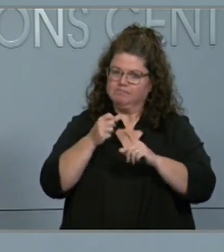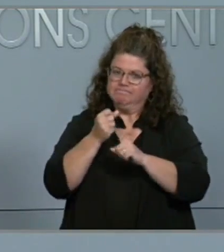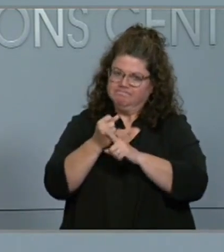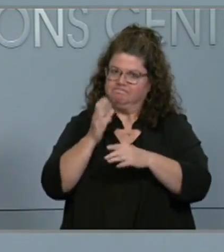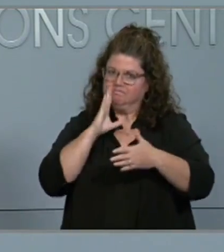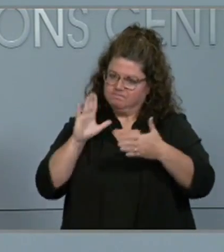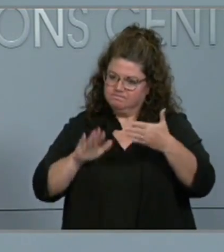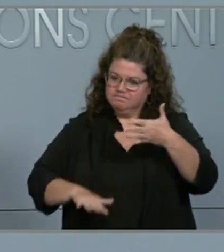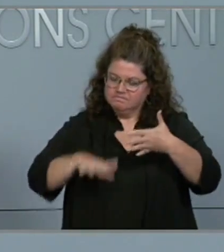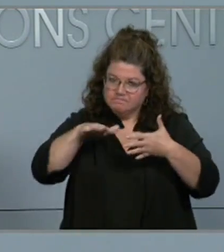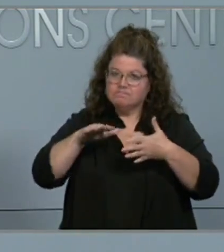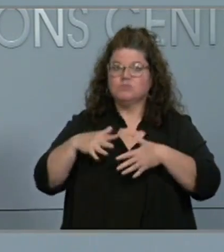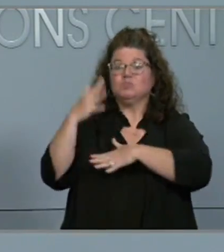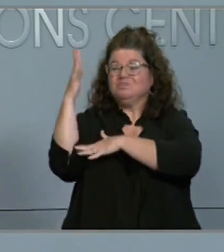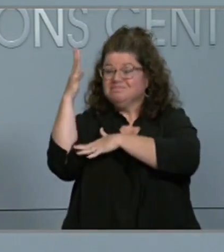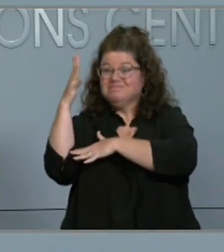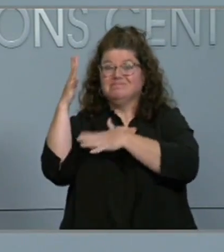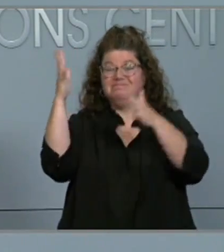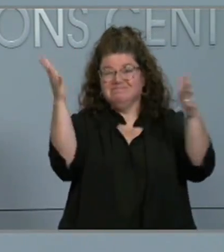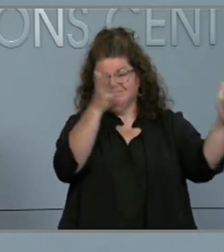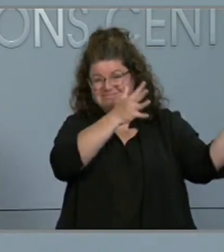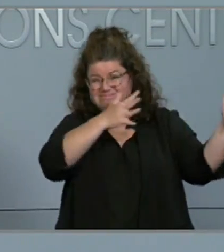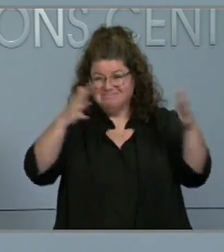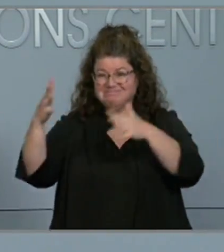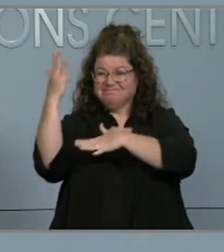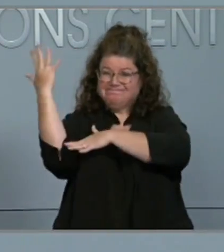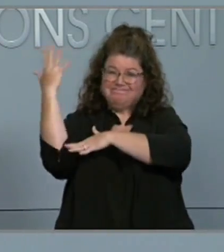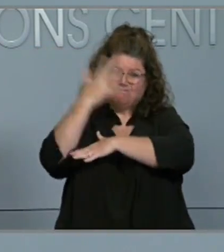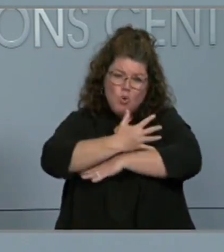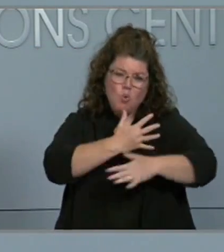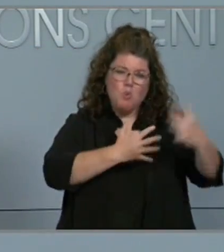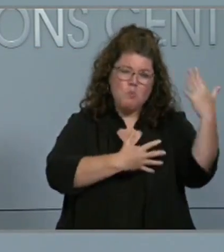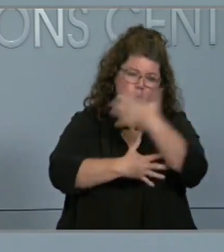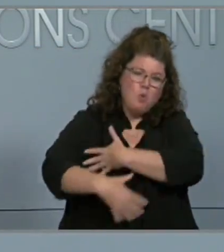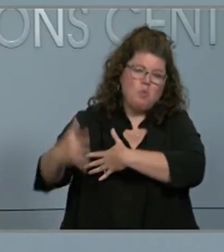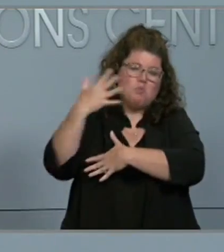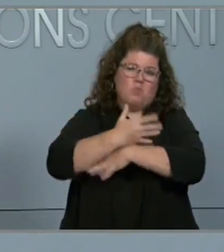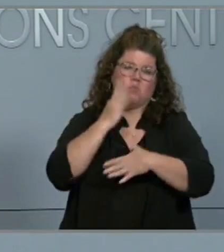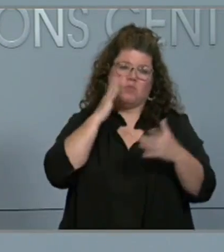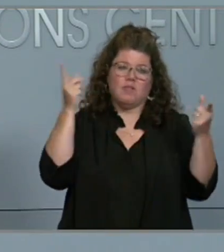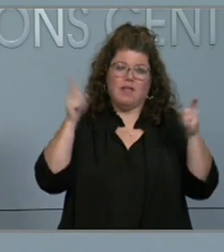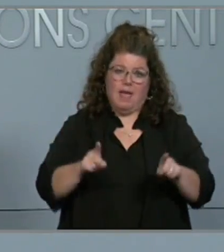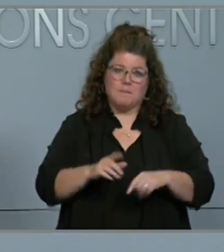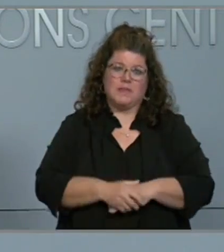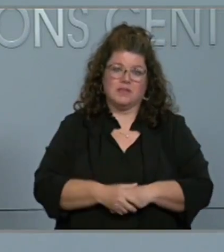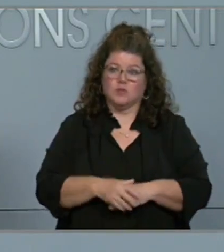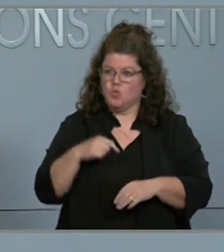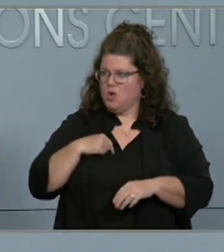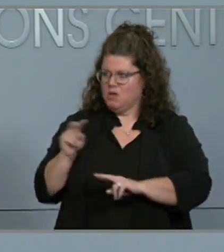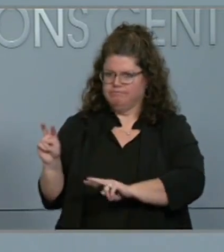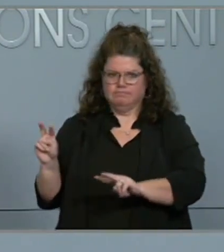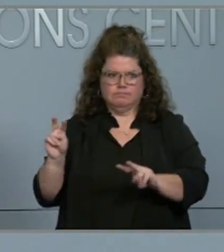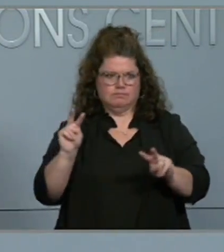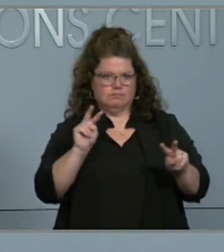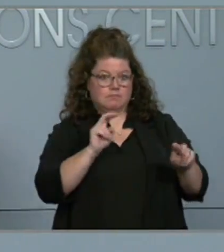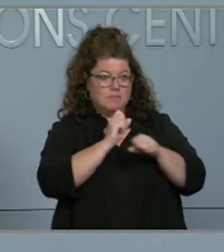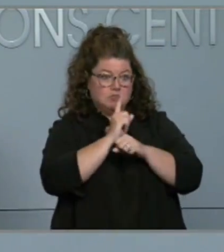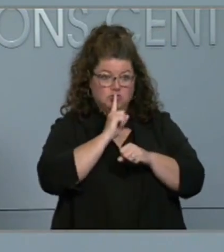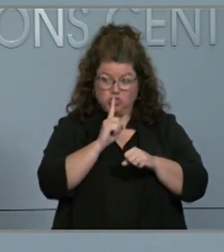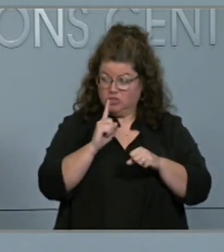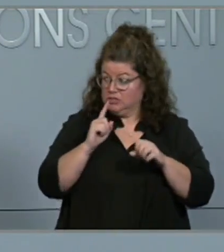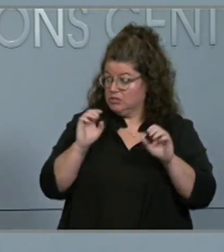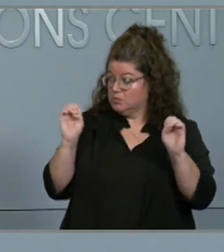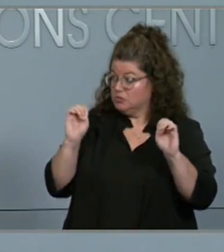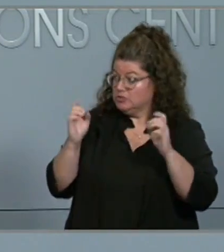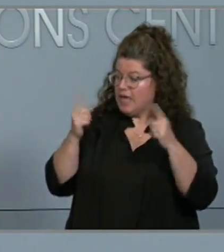downward trees as winds are expected to increase in some of our areas. Our crews are patrolling areas to respond to any of those emergencies.